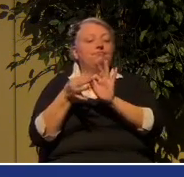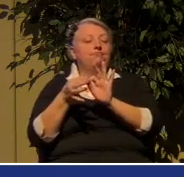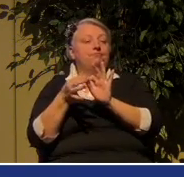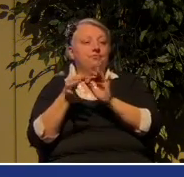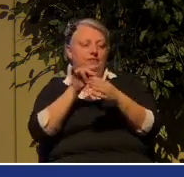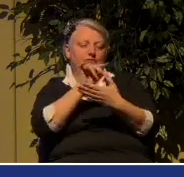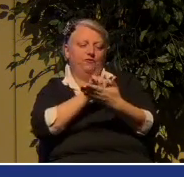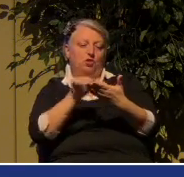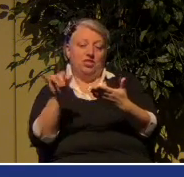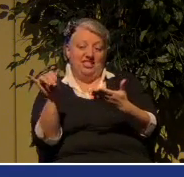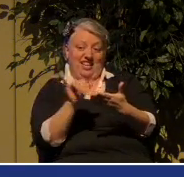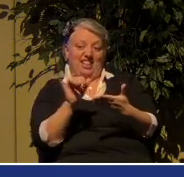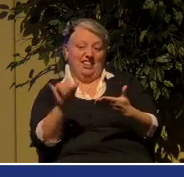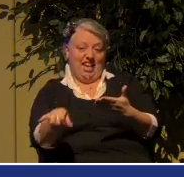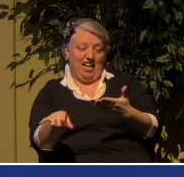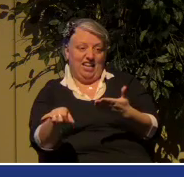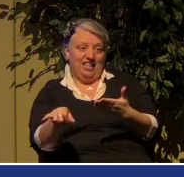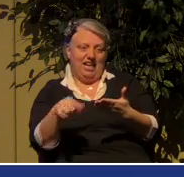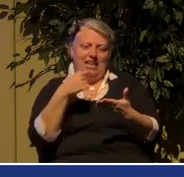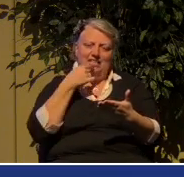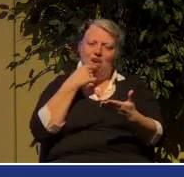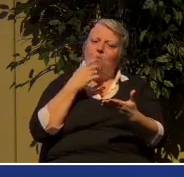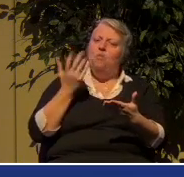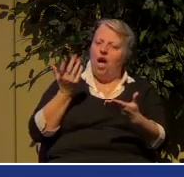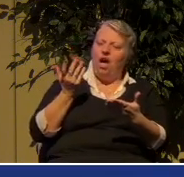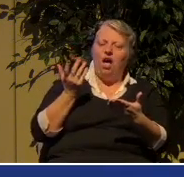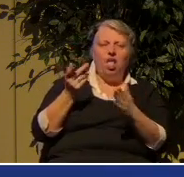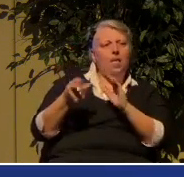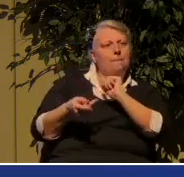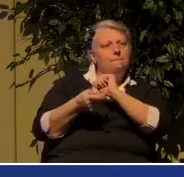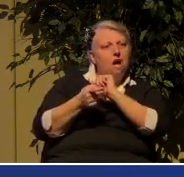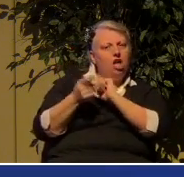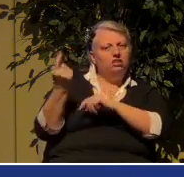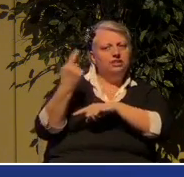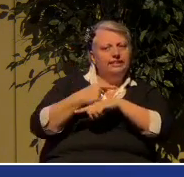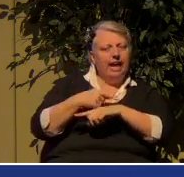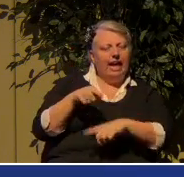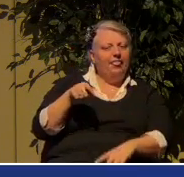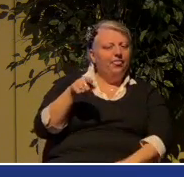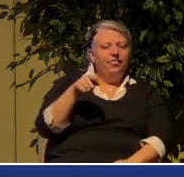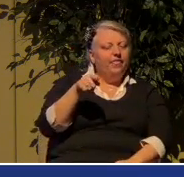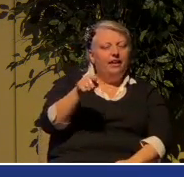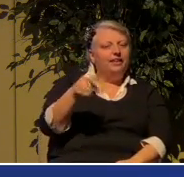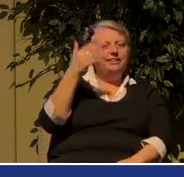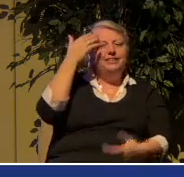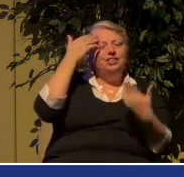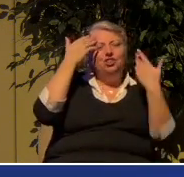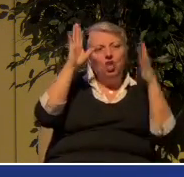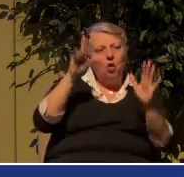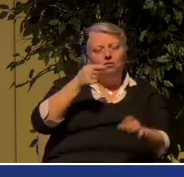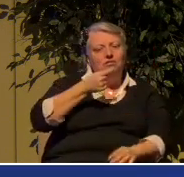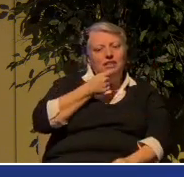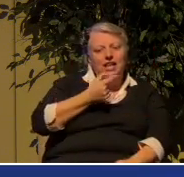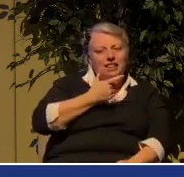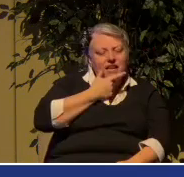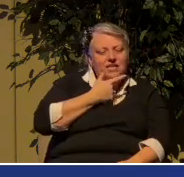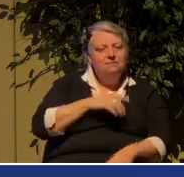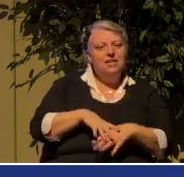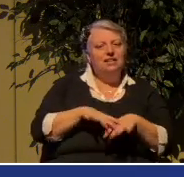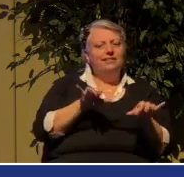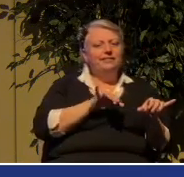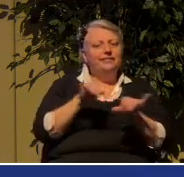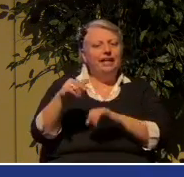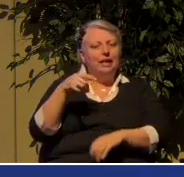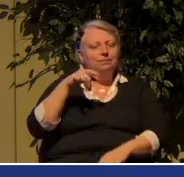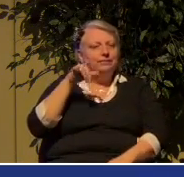by saying that in Paul's day, they didn't know about homosexuality or same-sex attraction